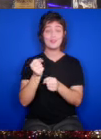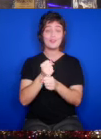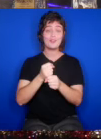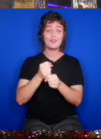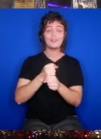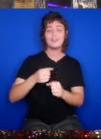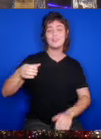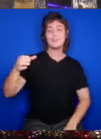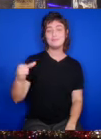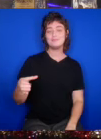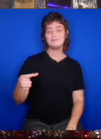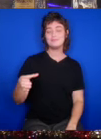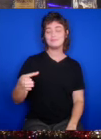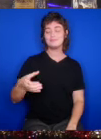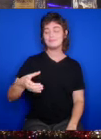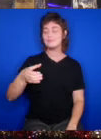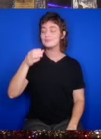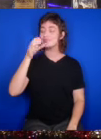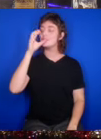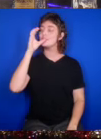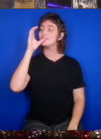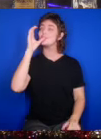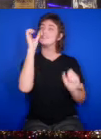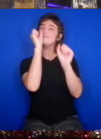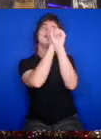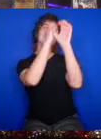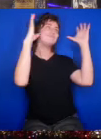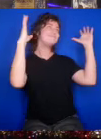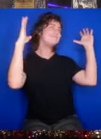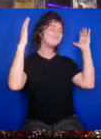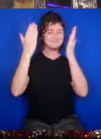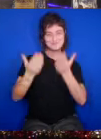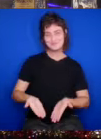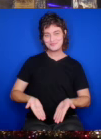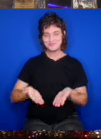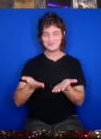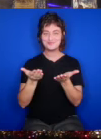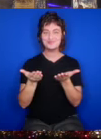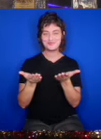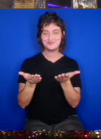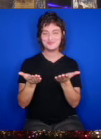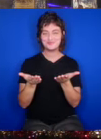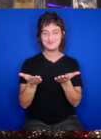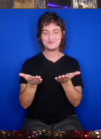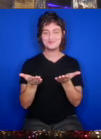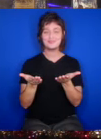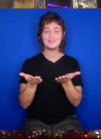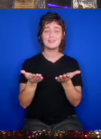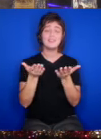The coffee cup, I think about you.